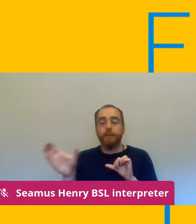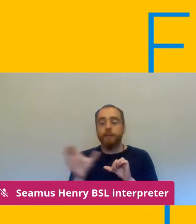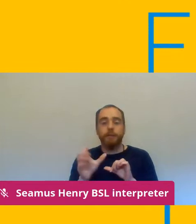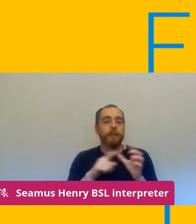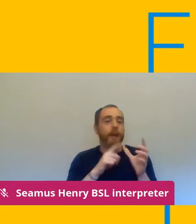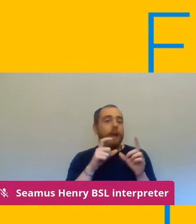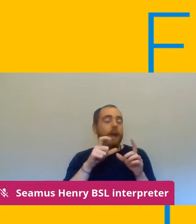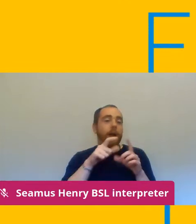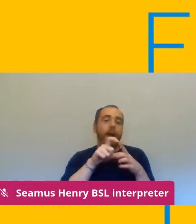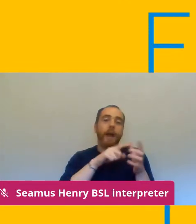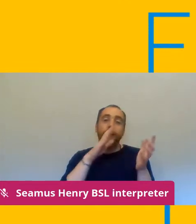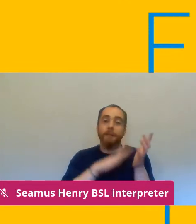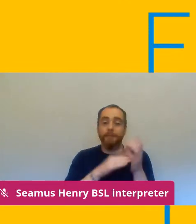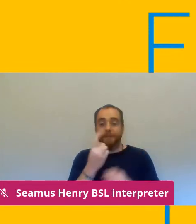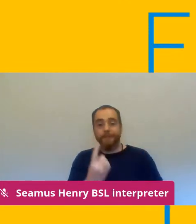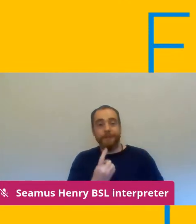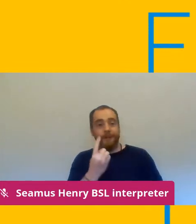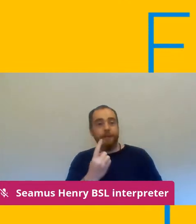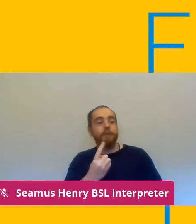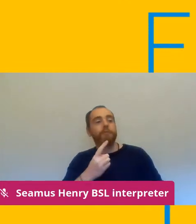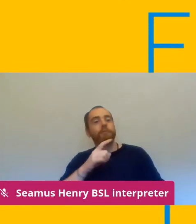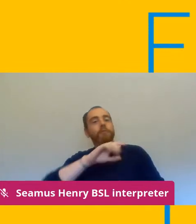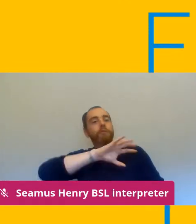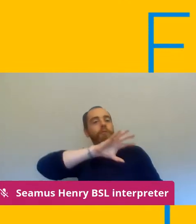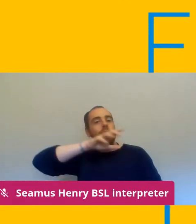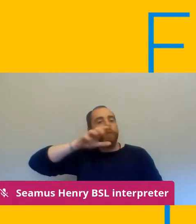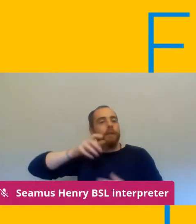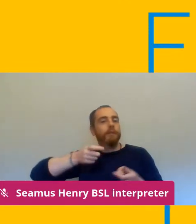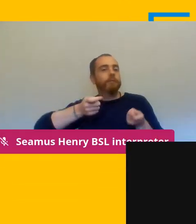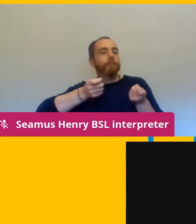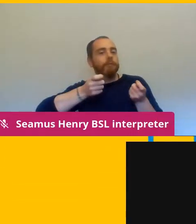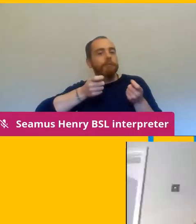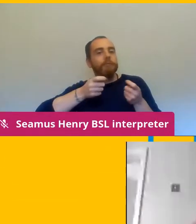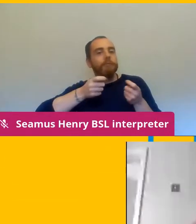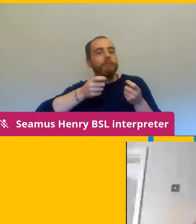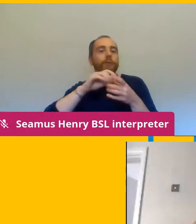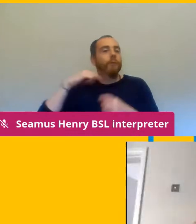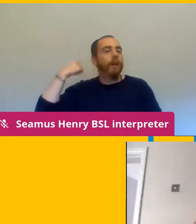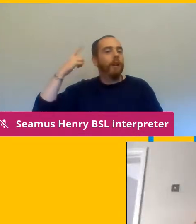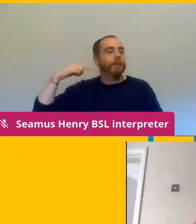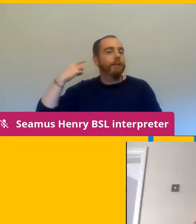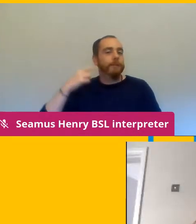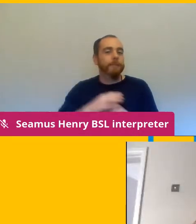for uh london region uh further education so i'll hand over to adam